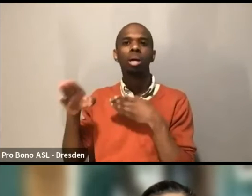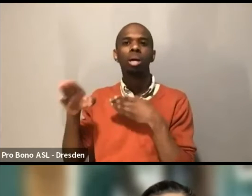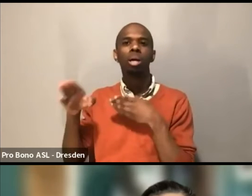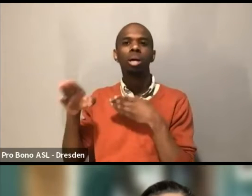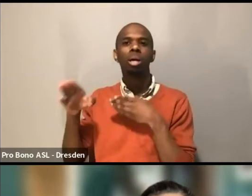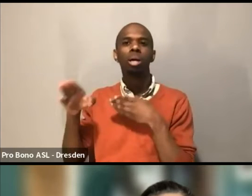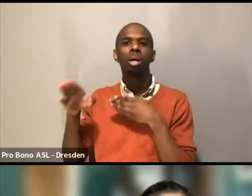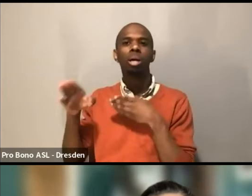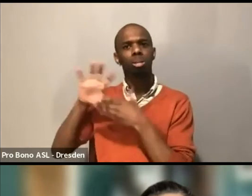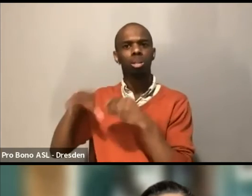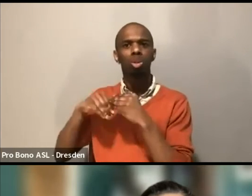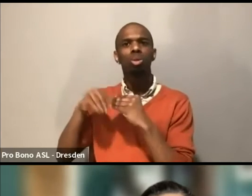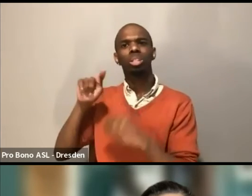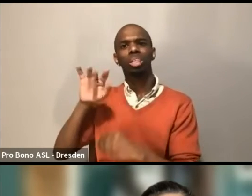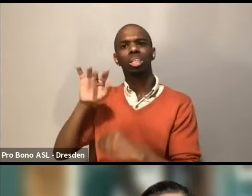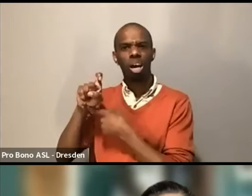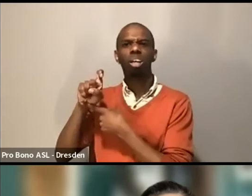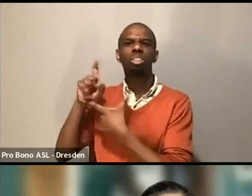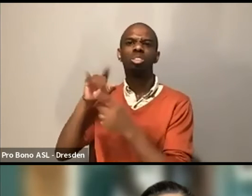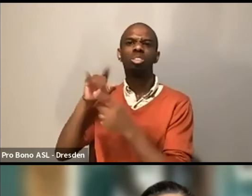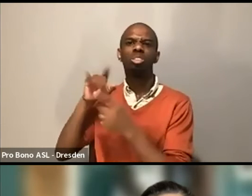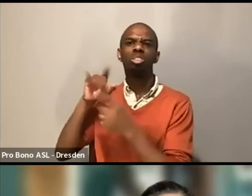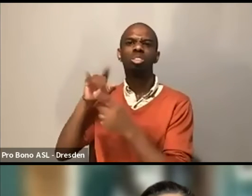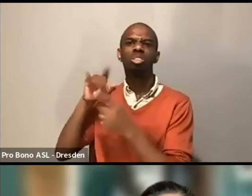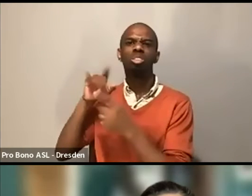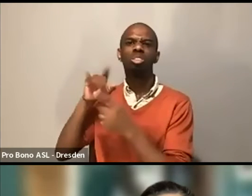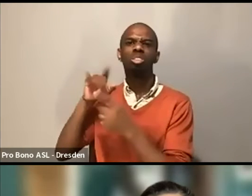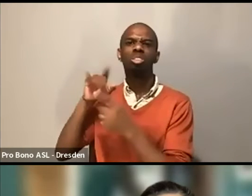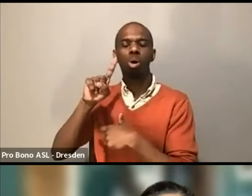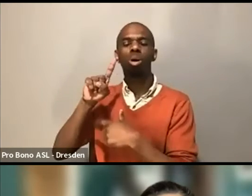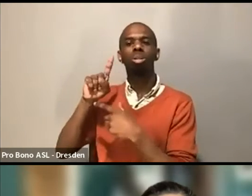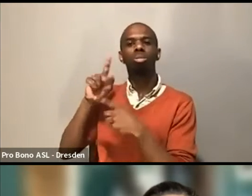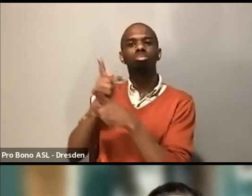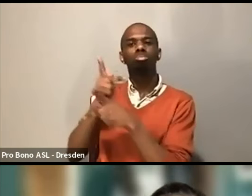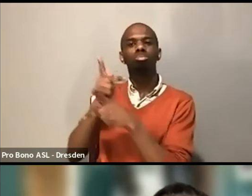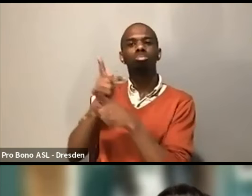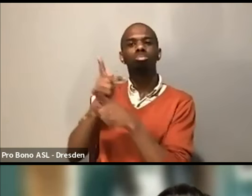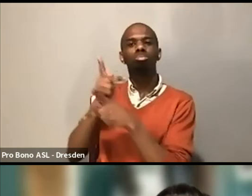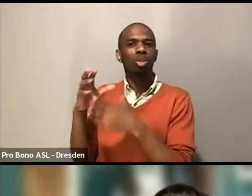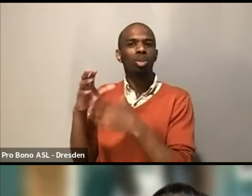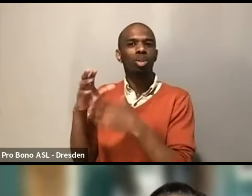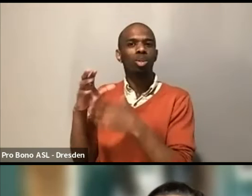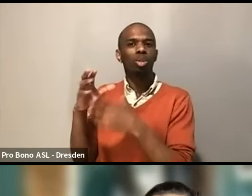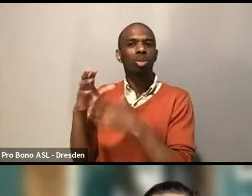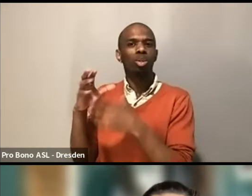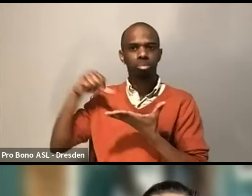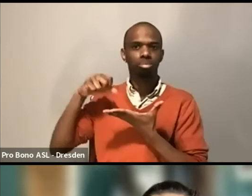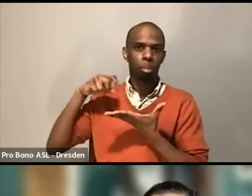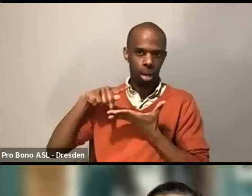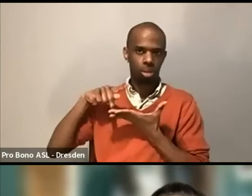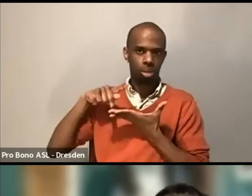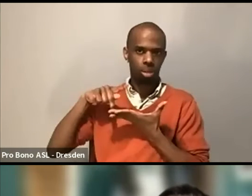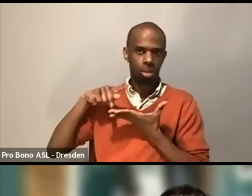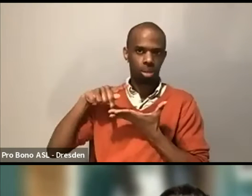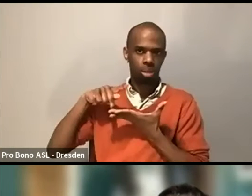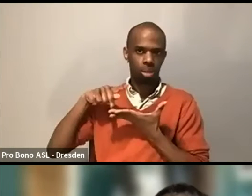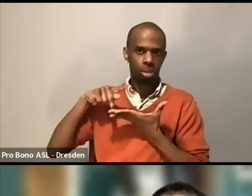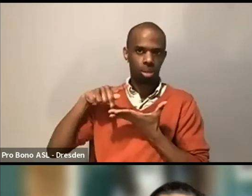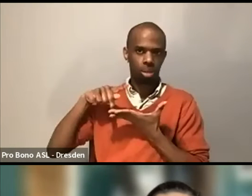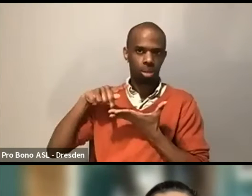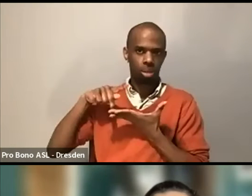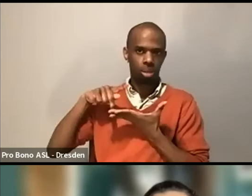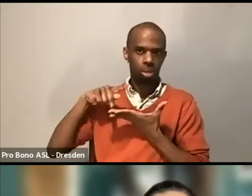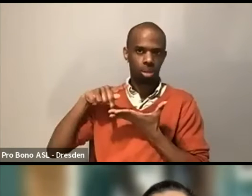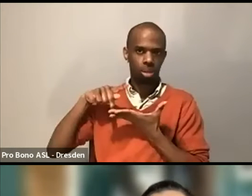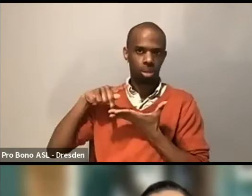Um, so if that's helpful for anyone, you can just click on it. It's free. You just put in your email address so that we can keep it virus free. Um, and I will say to